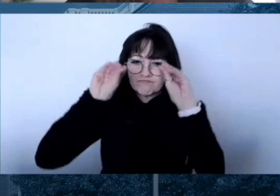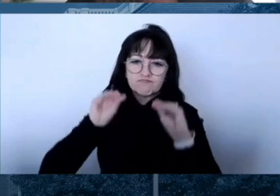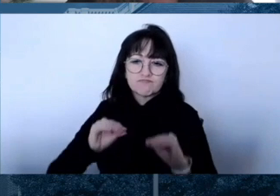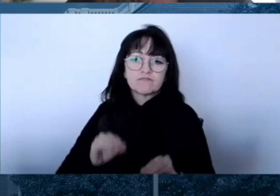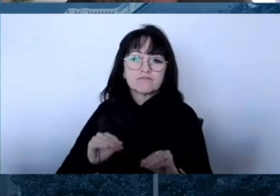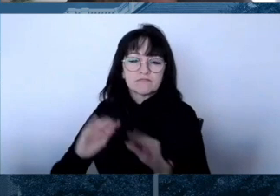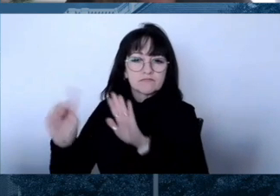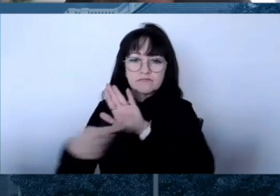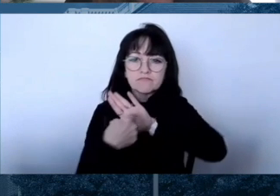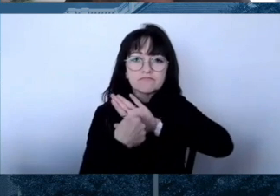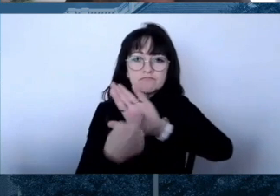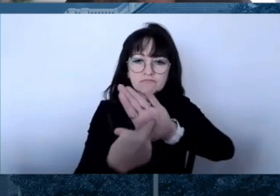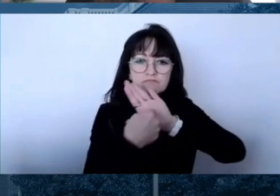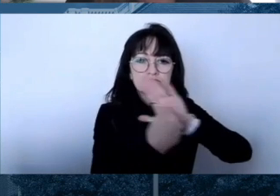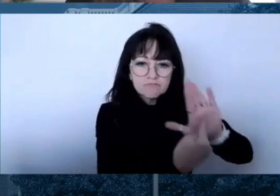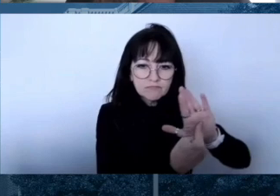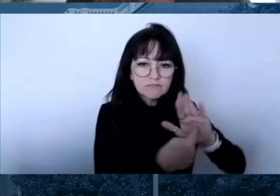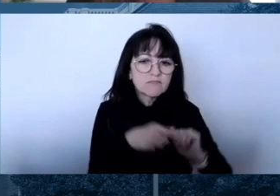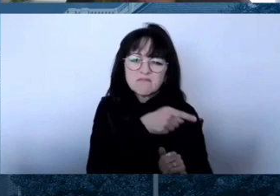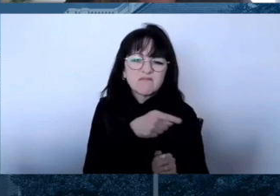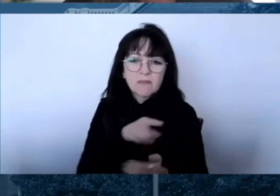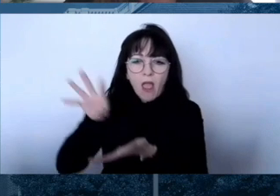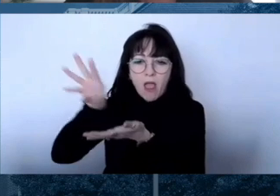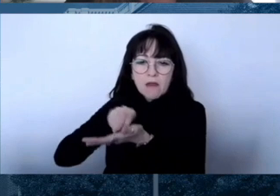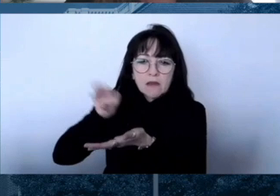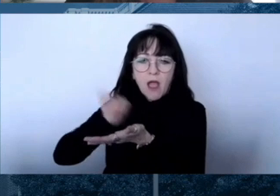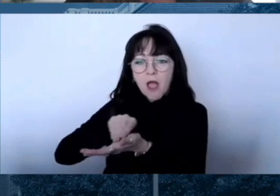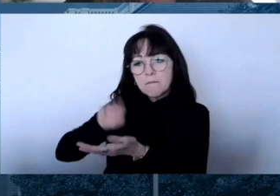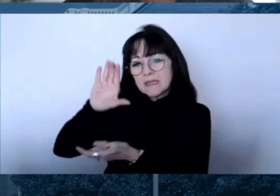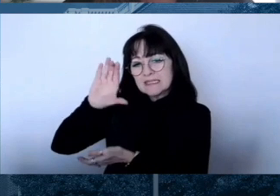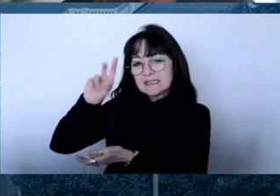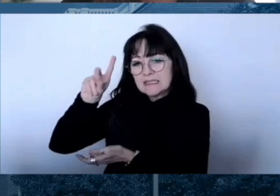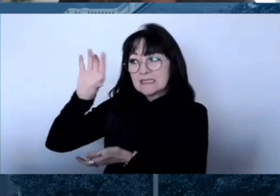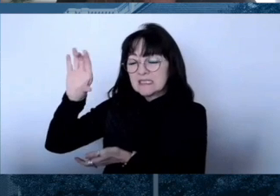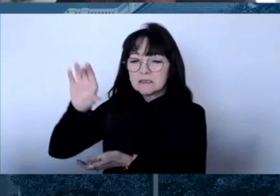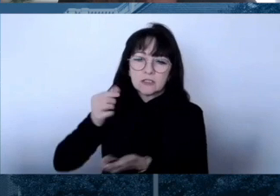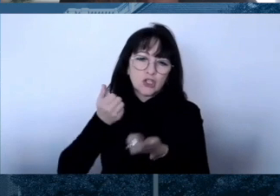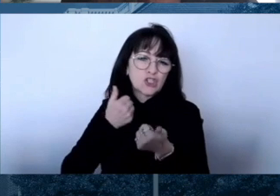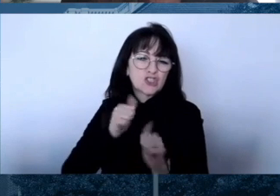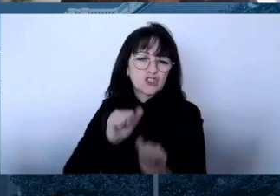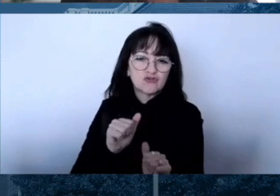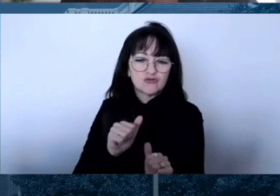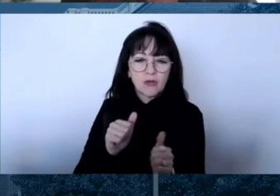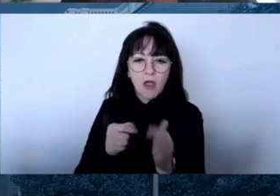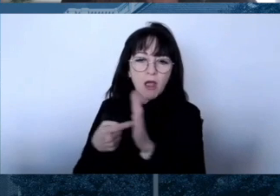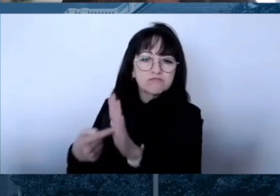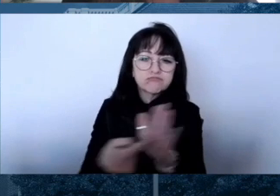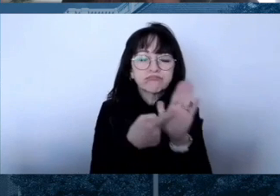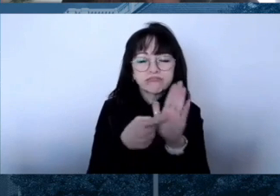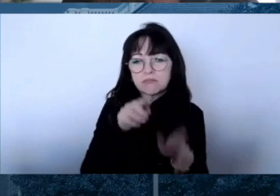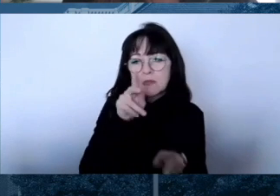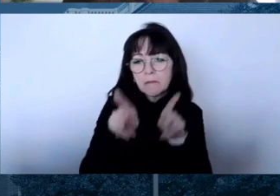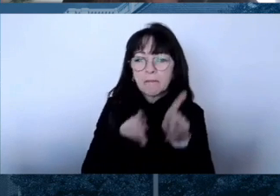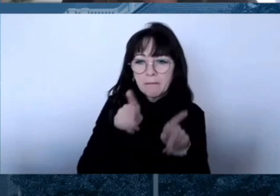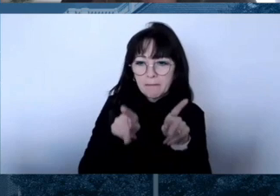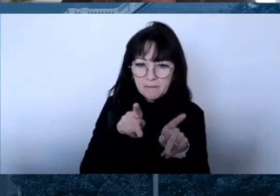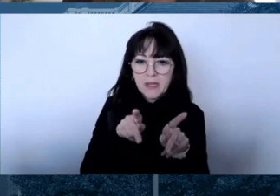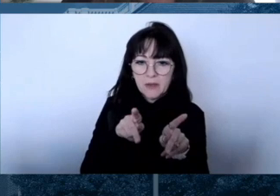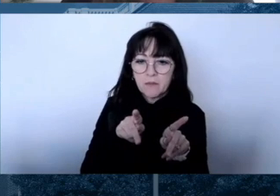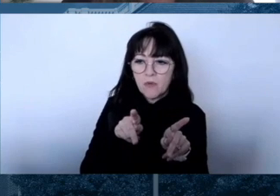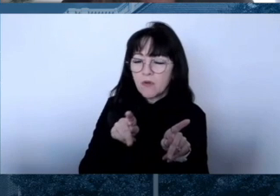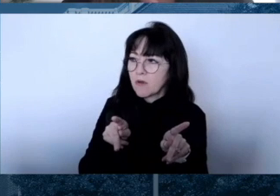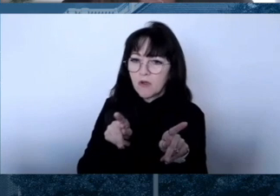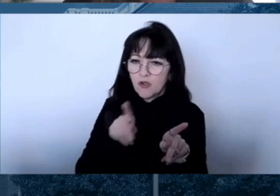official-looking logo like the CDC's to the claim is seen. Cherry-picked statistics, and as an